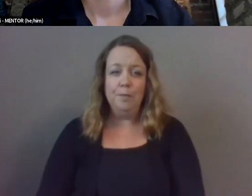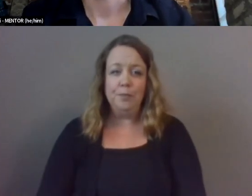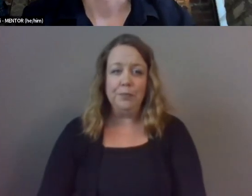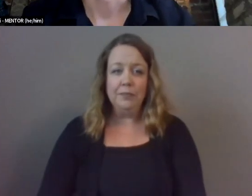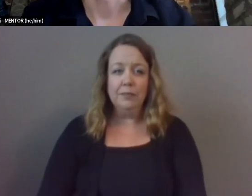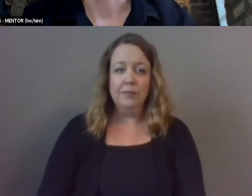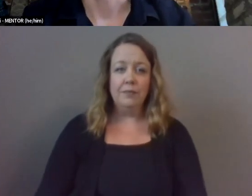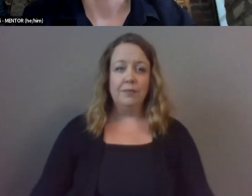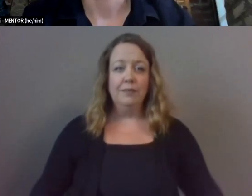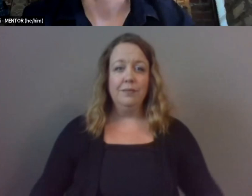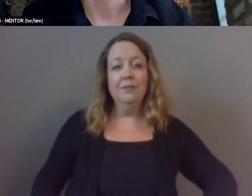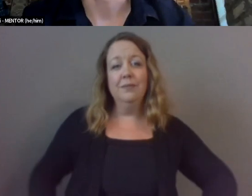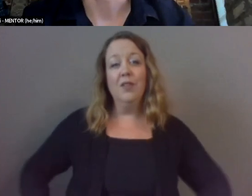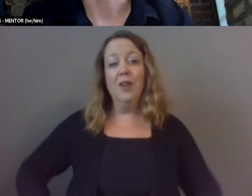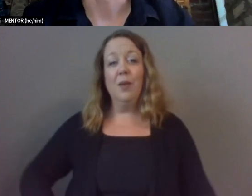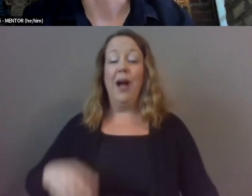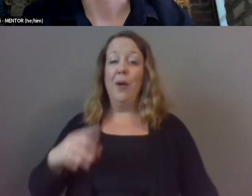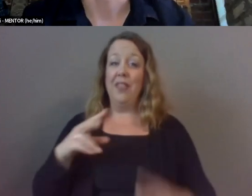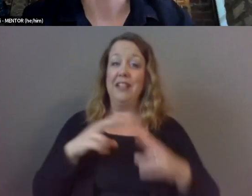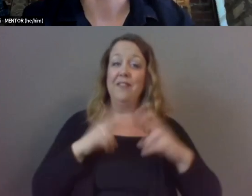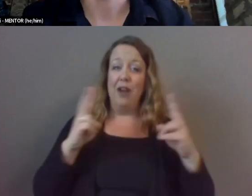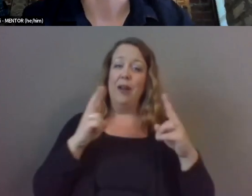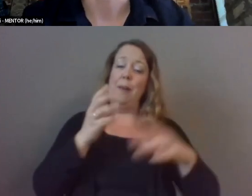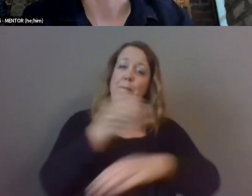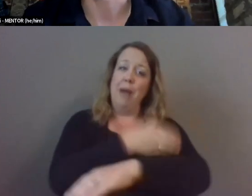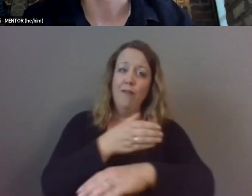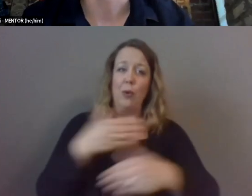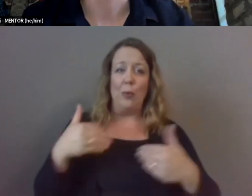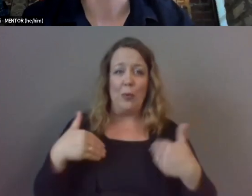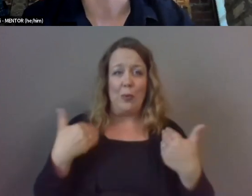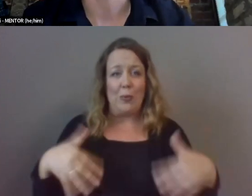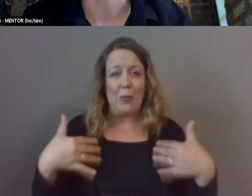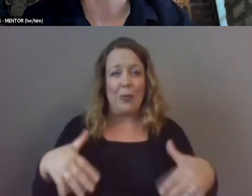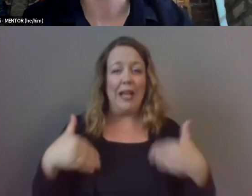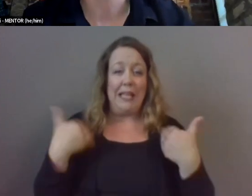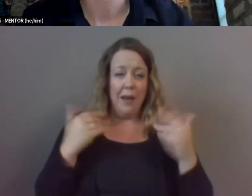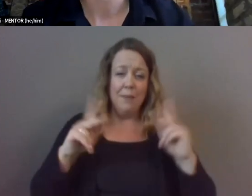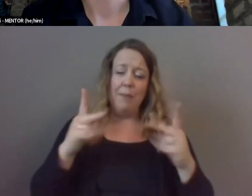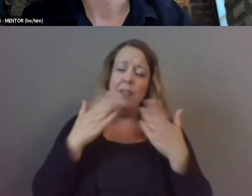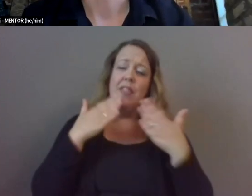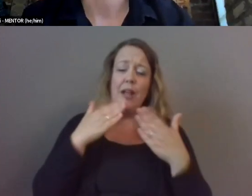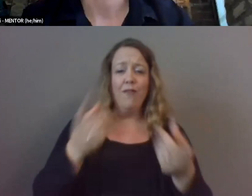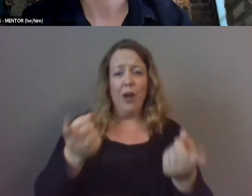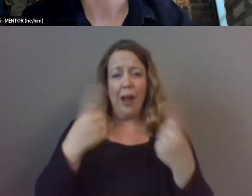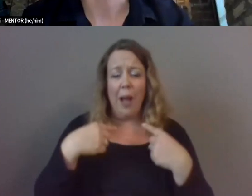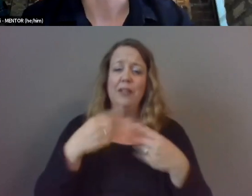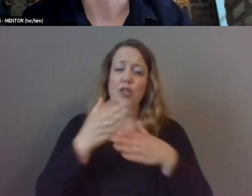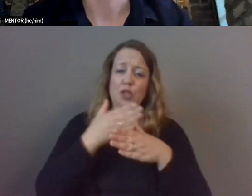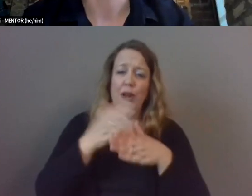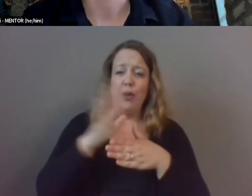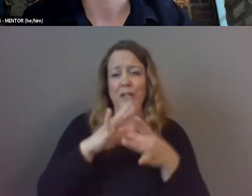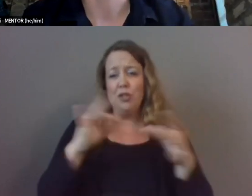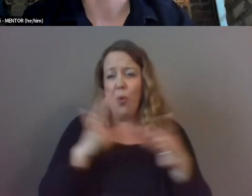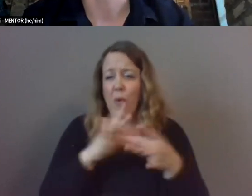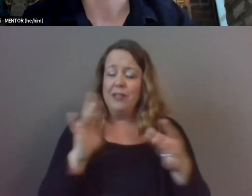so powerful i want to thank both of our young people for joining us today and being vulnerable and sharing your stories um just thank you so